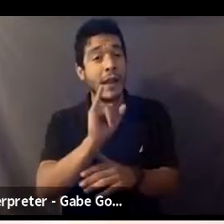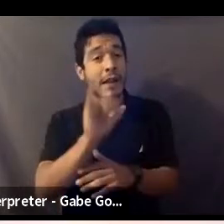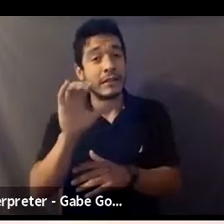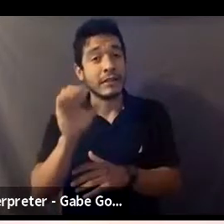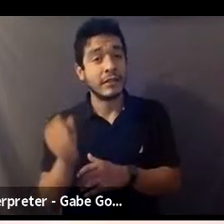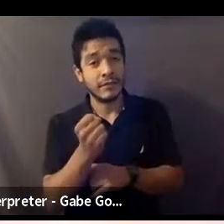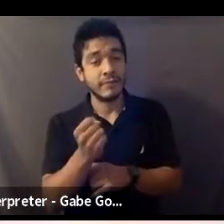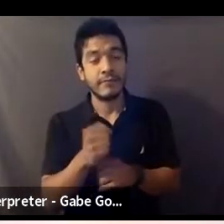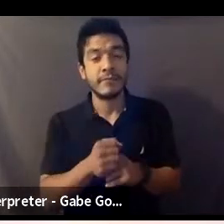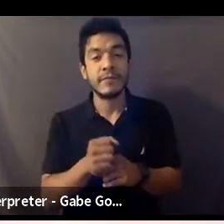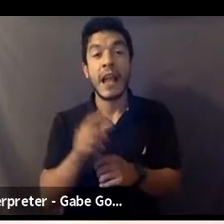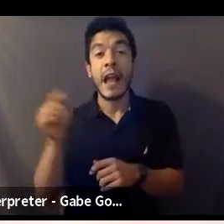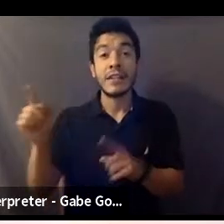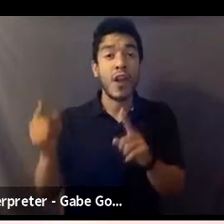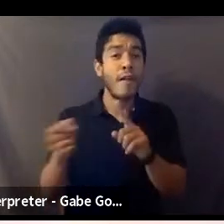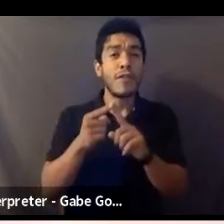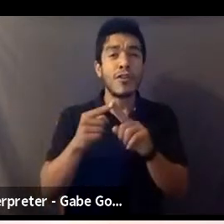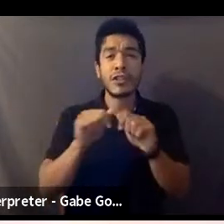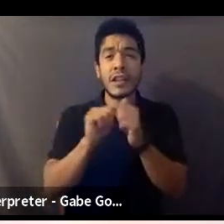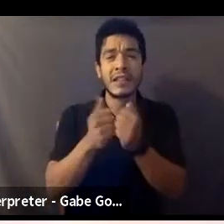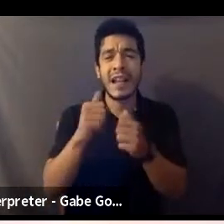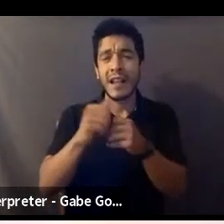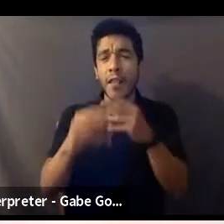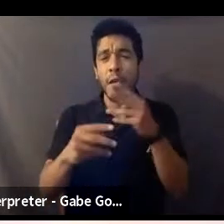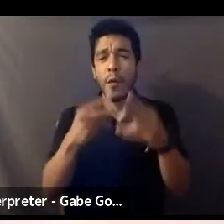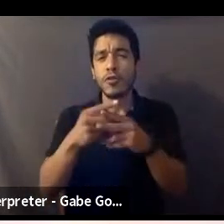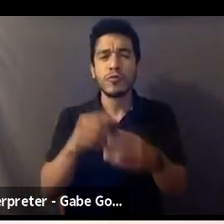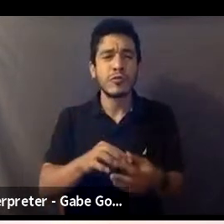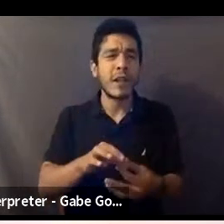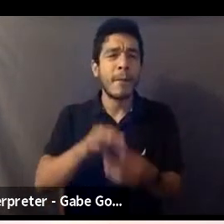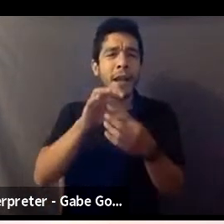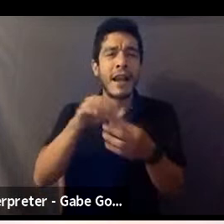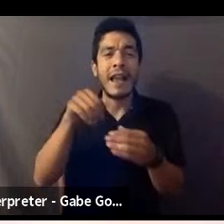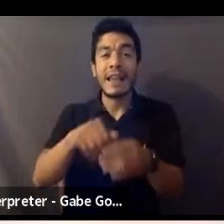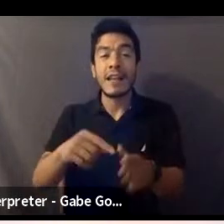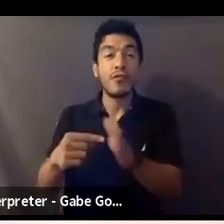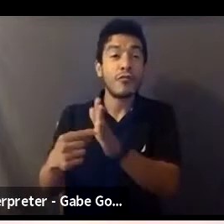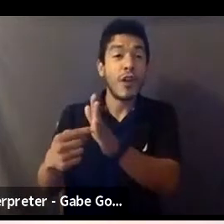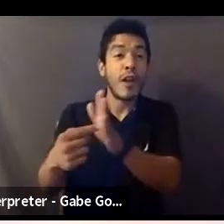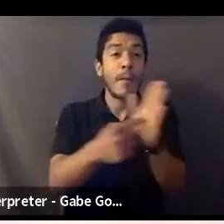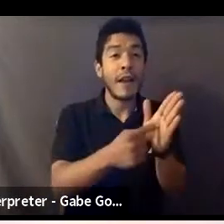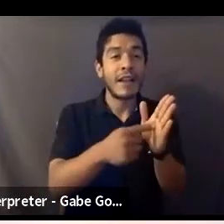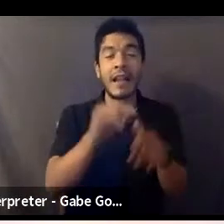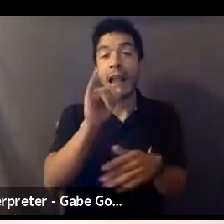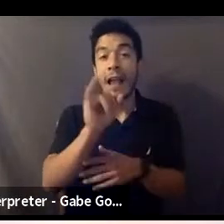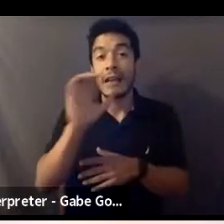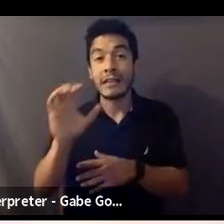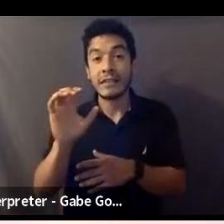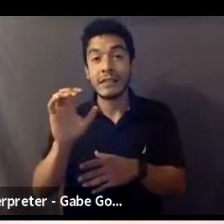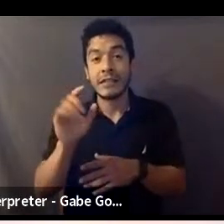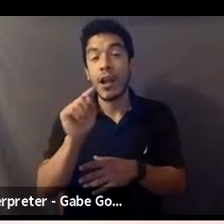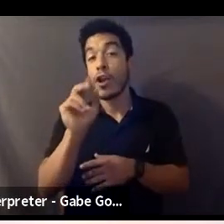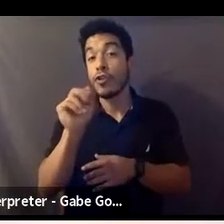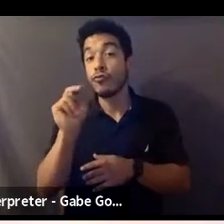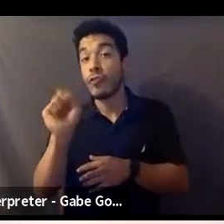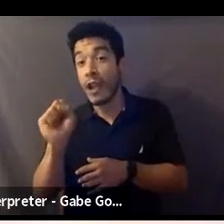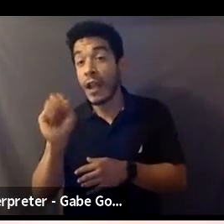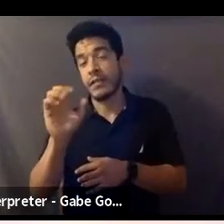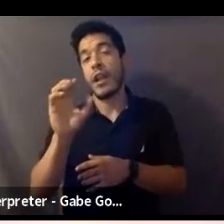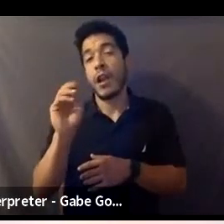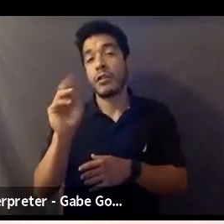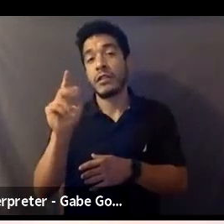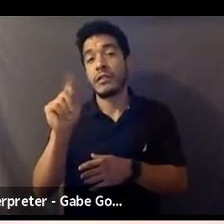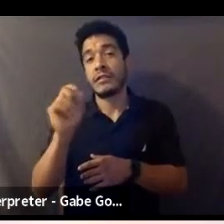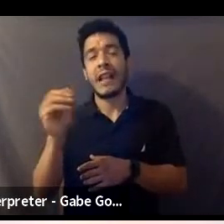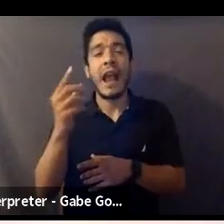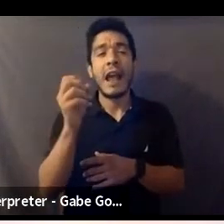is the first agency in the world to specialize in representing intimacy professionals, including intimacy coordinators, trans consultants, and gender